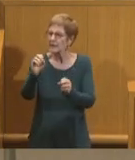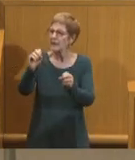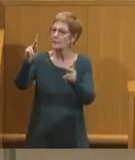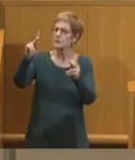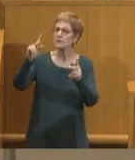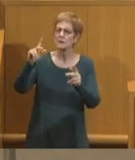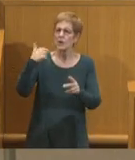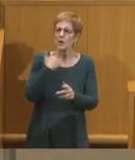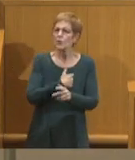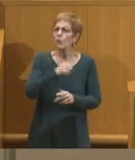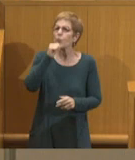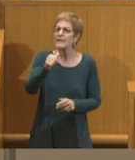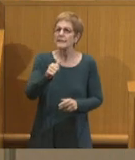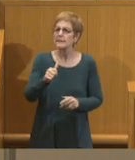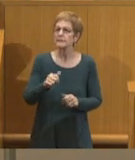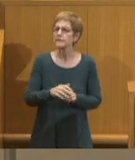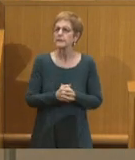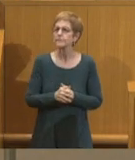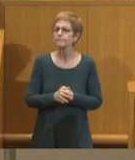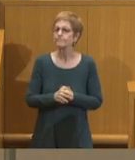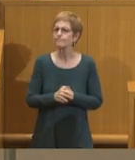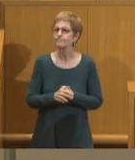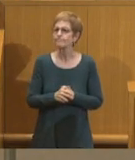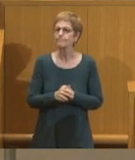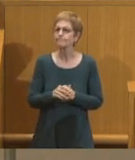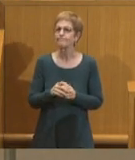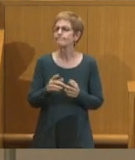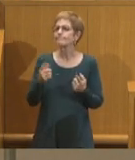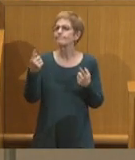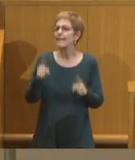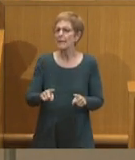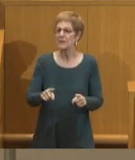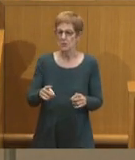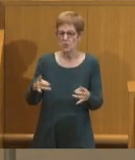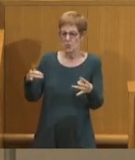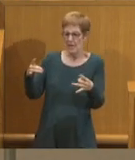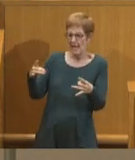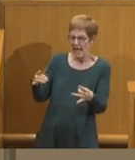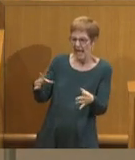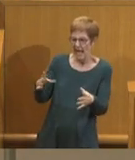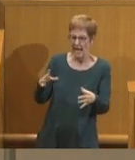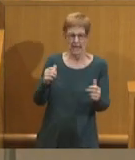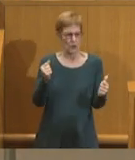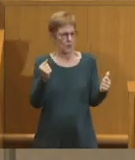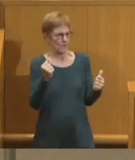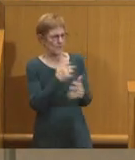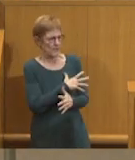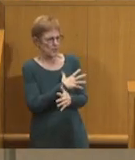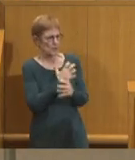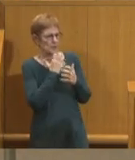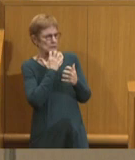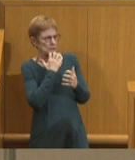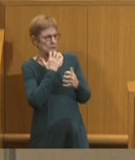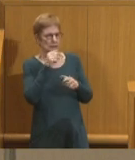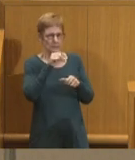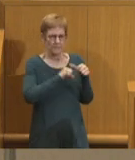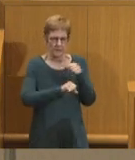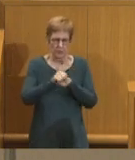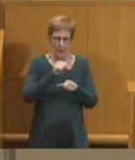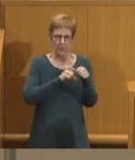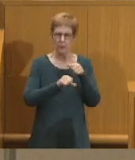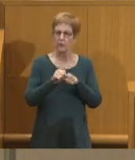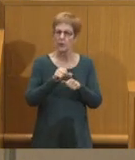We didn't simply get here because of hatred or fear of one another.